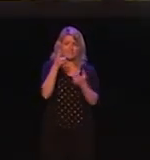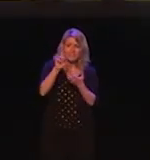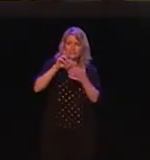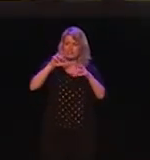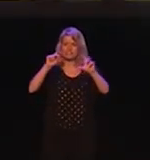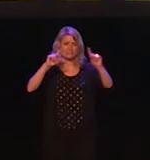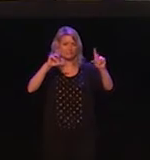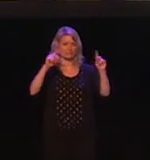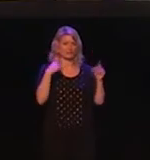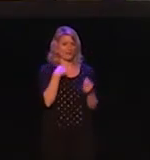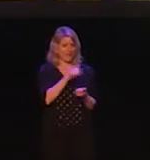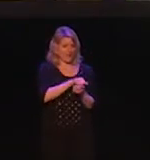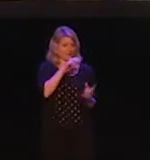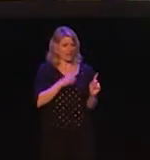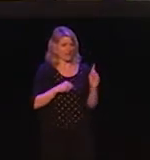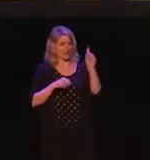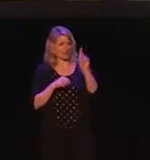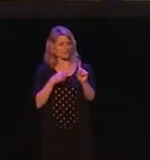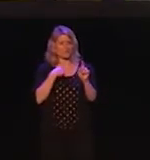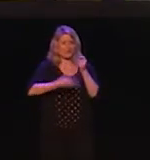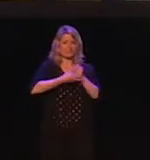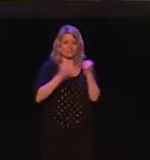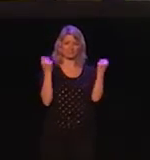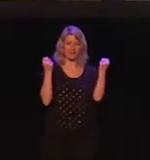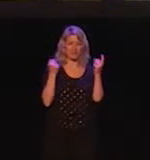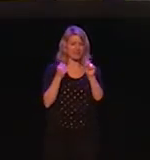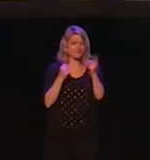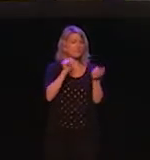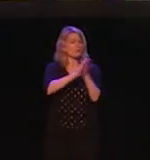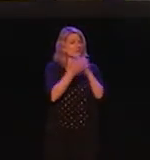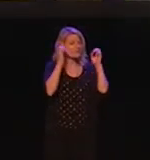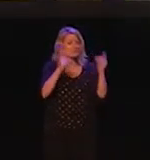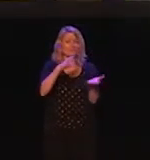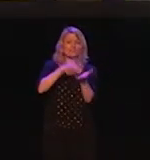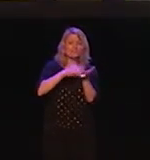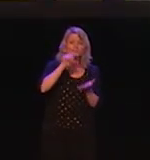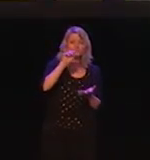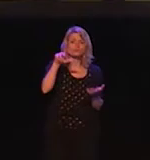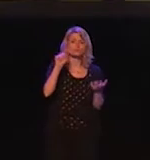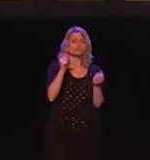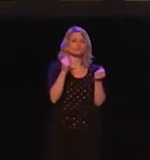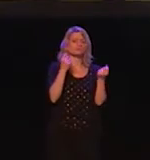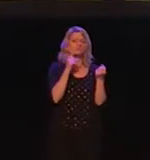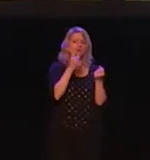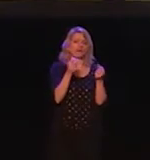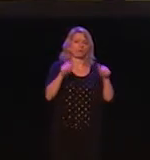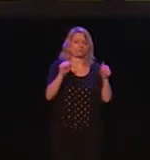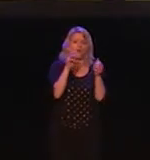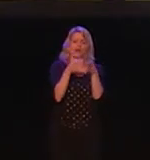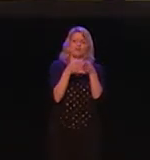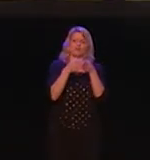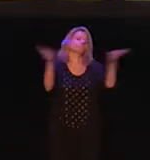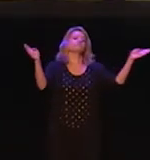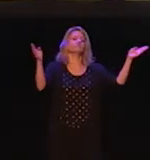the avatar interact in a 3D world with VR and augmented reality. We can preserve sign language in various ways to use them